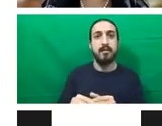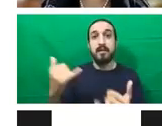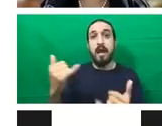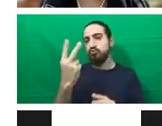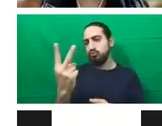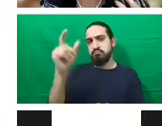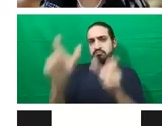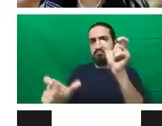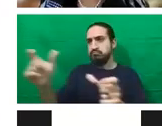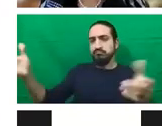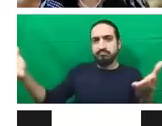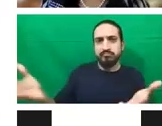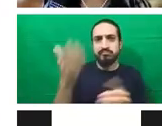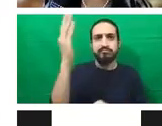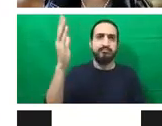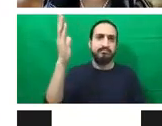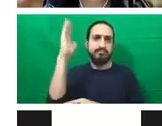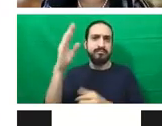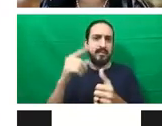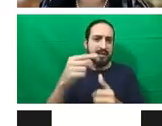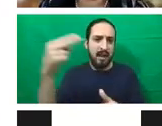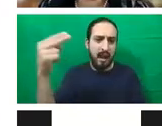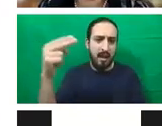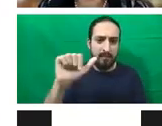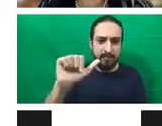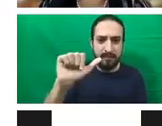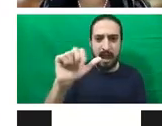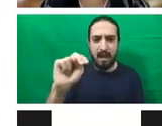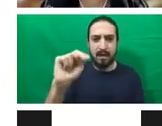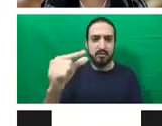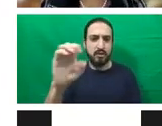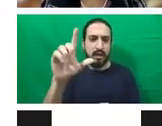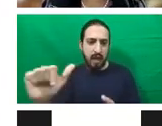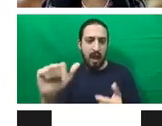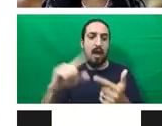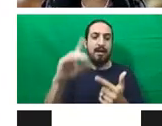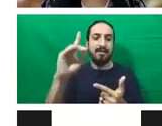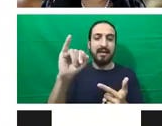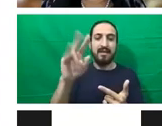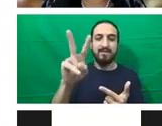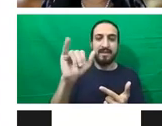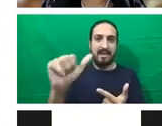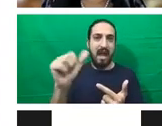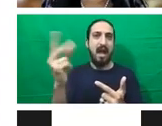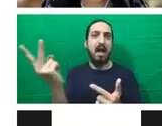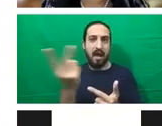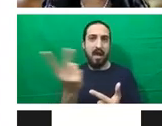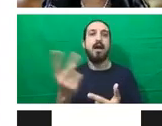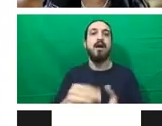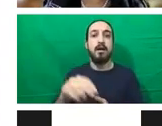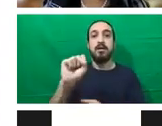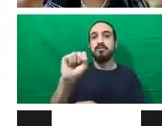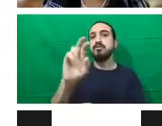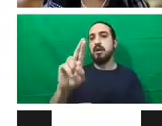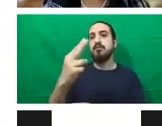on really what we call the programmatic pillars of SRHR and gender sensitive climate adaptation action. and really